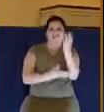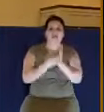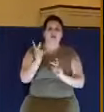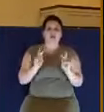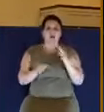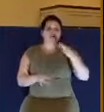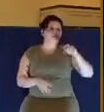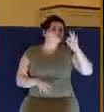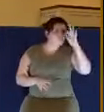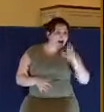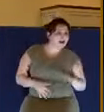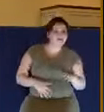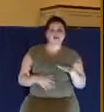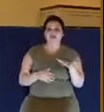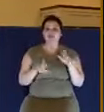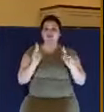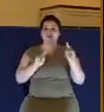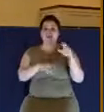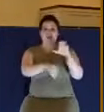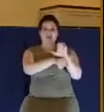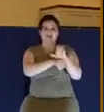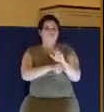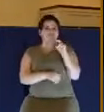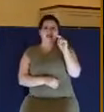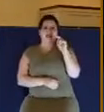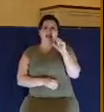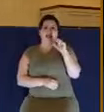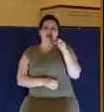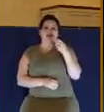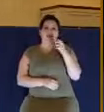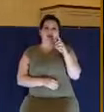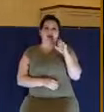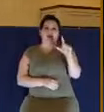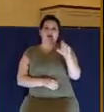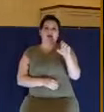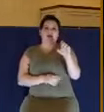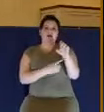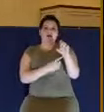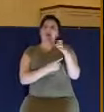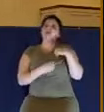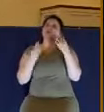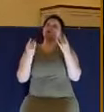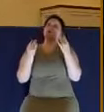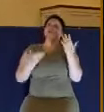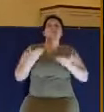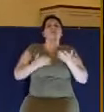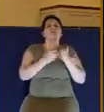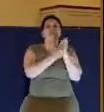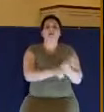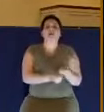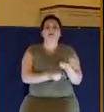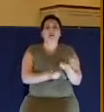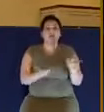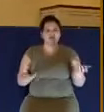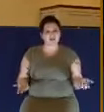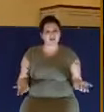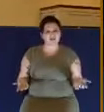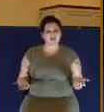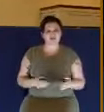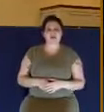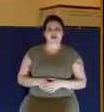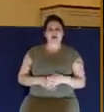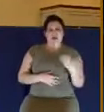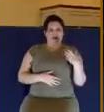and even a whole denomination right down in Nashville that's trying to figure out whether or not they should use it. Trying to bring it into the church. Let me tell you something.